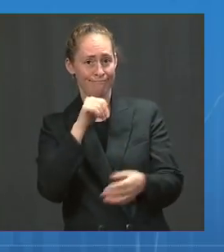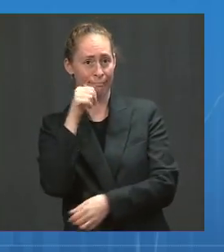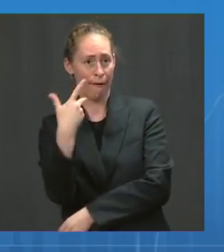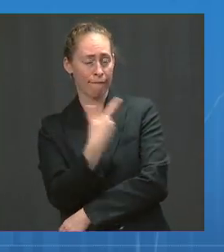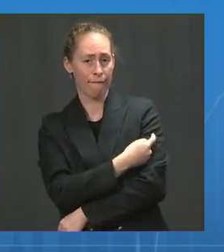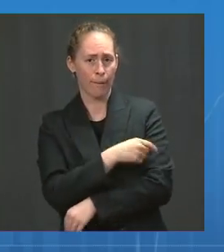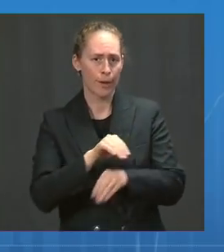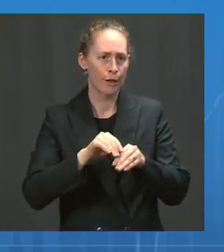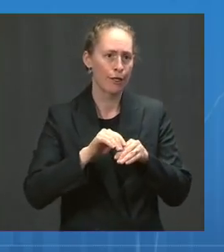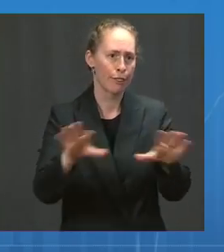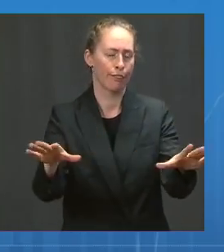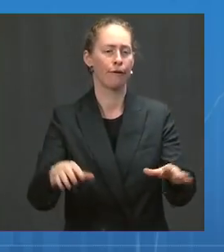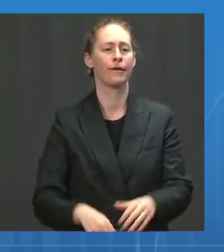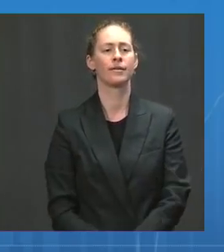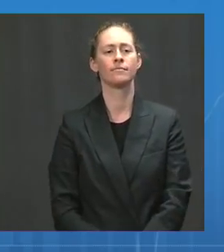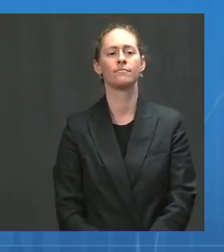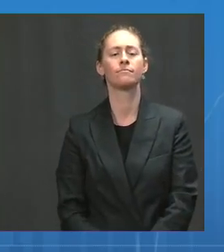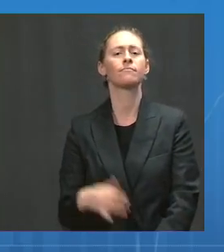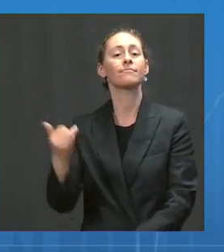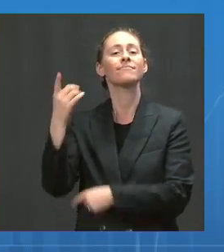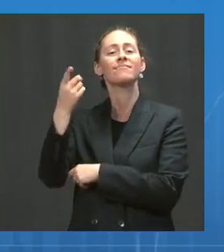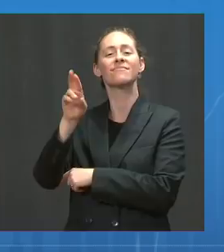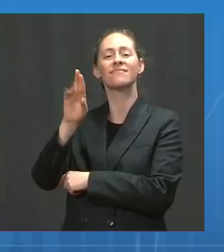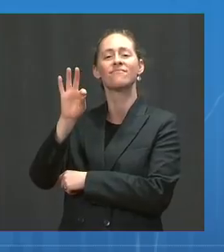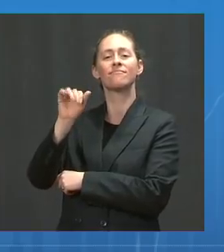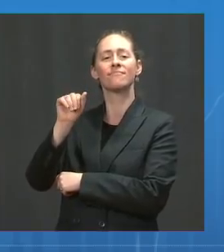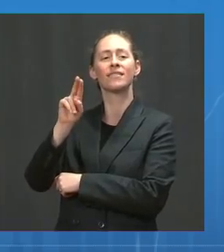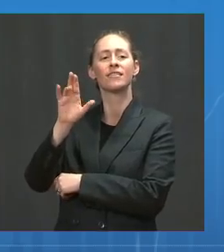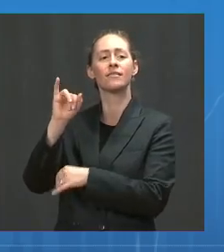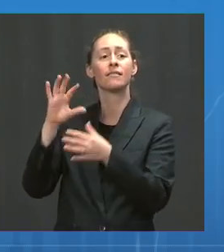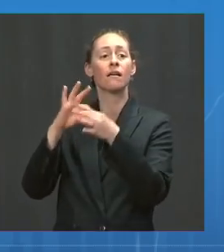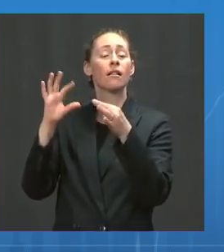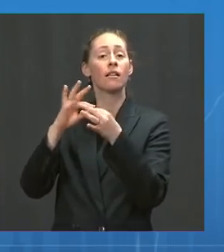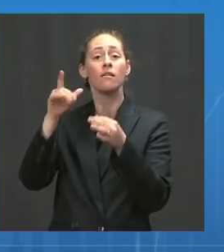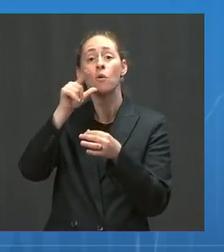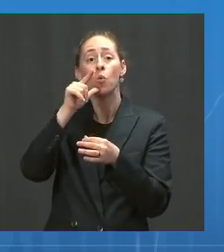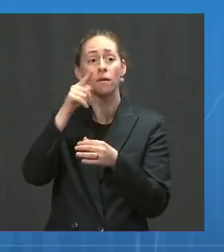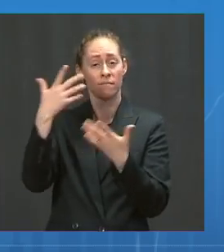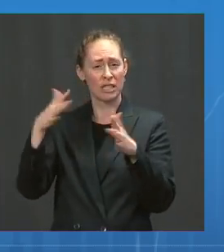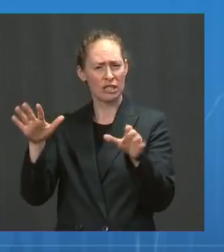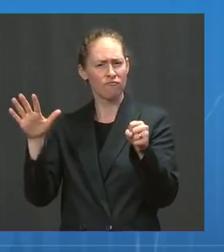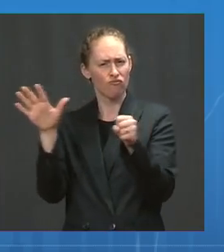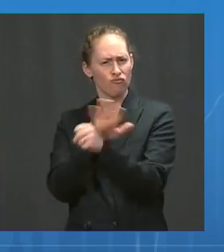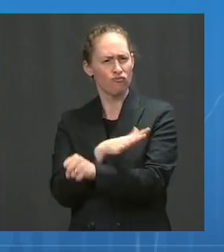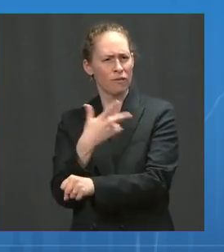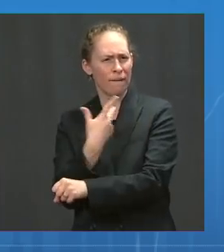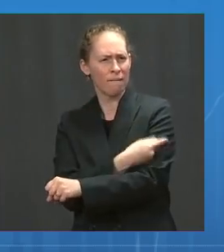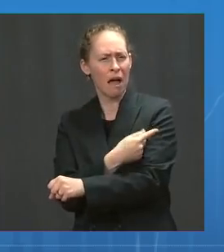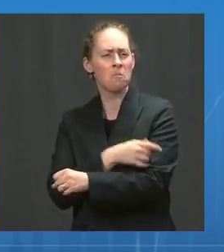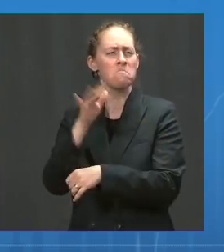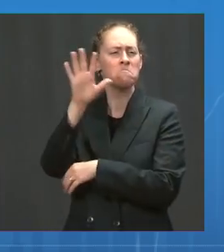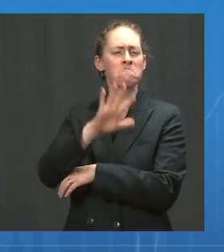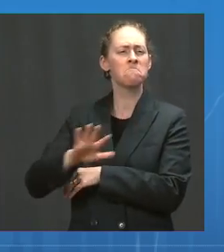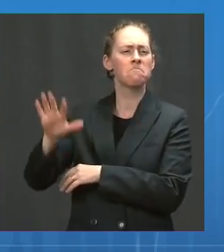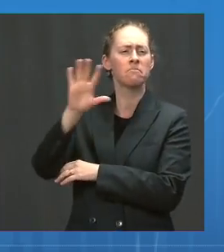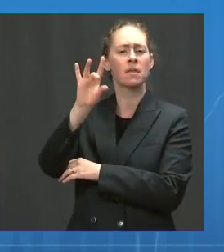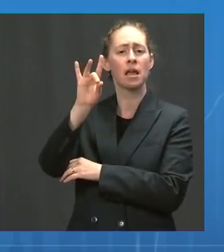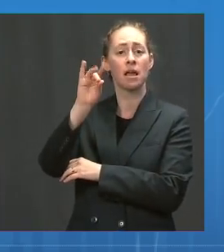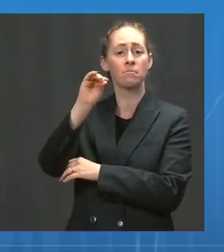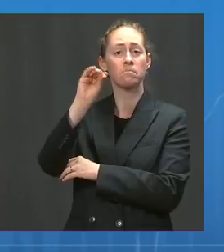Fauci said, because we have so many people fully vaccinated, including about 80 percent of seniors,